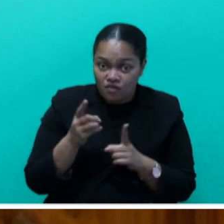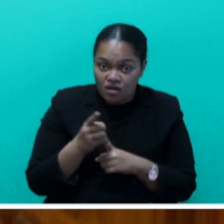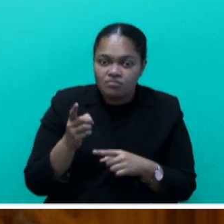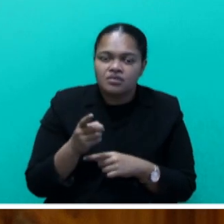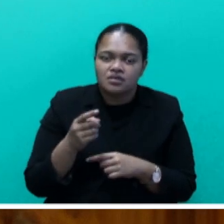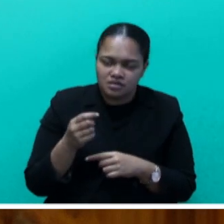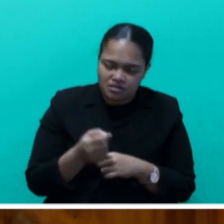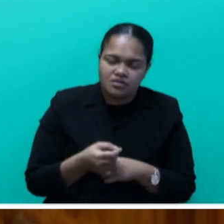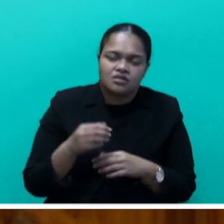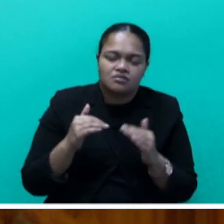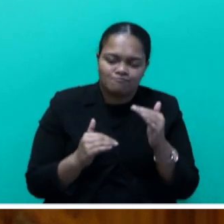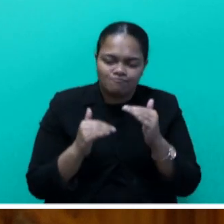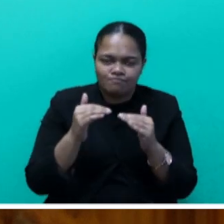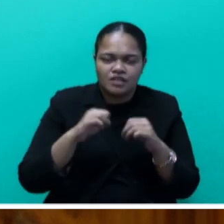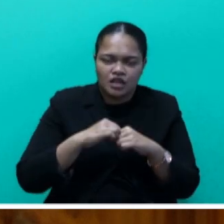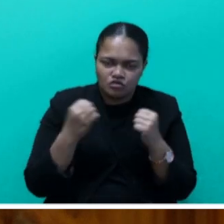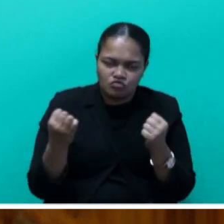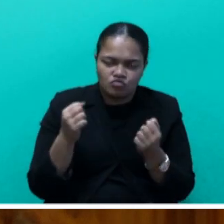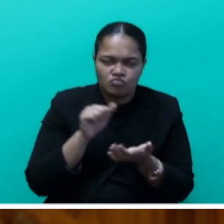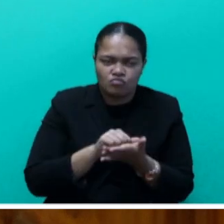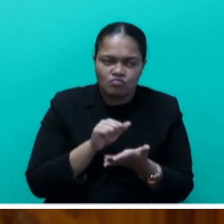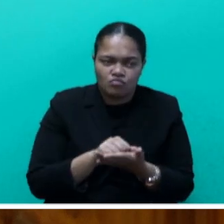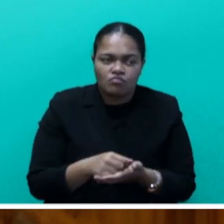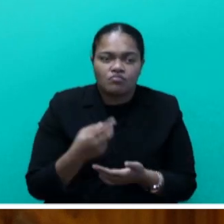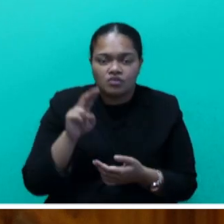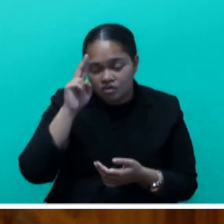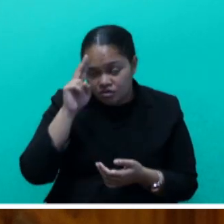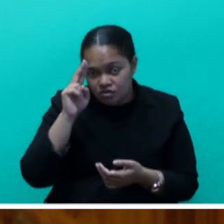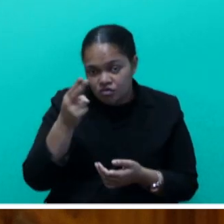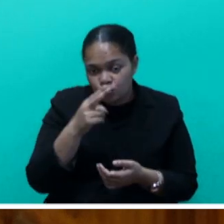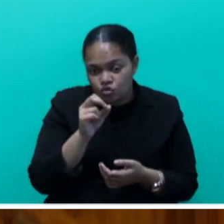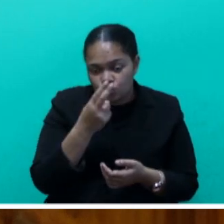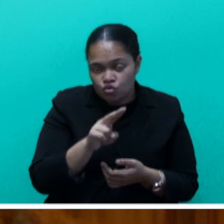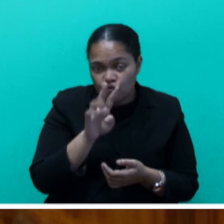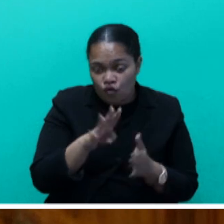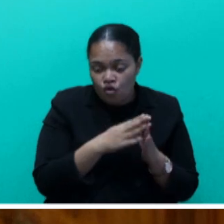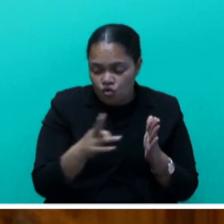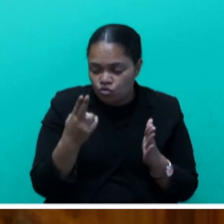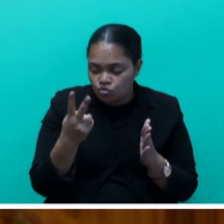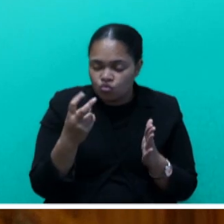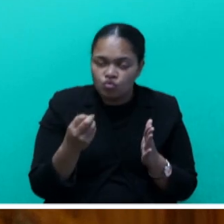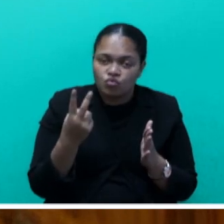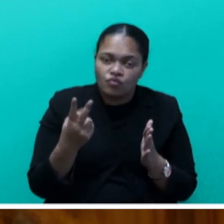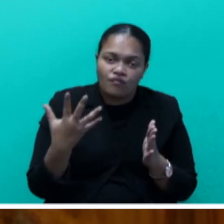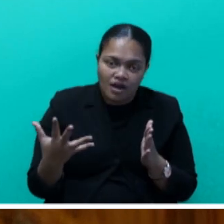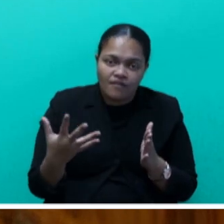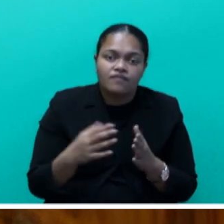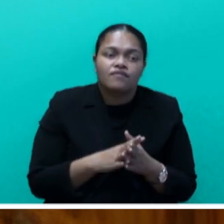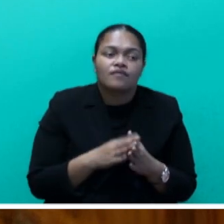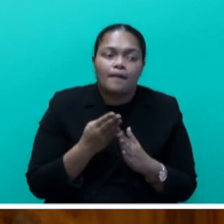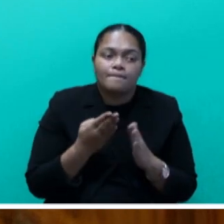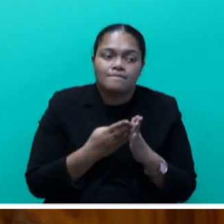said, the new financial year budget 2024 to 2025 for culture covers a wide range